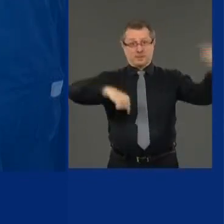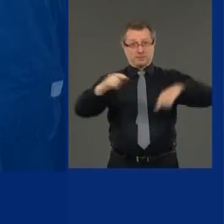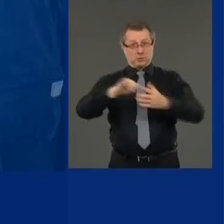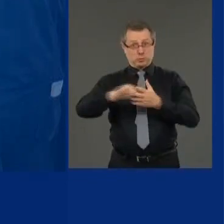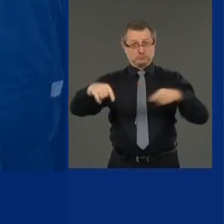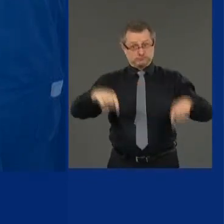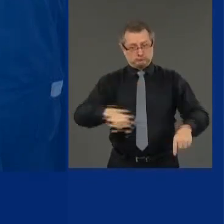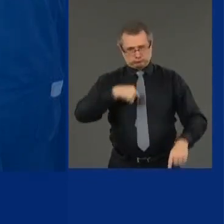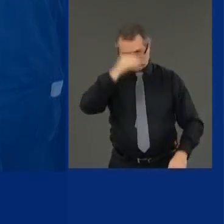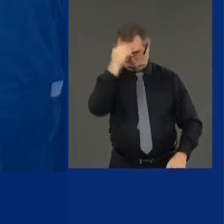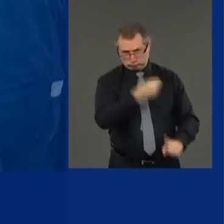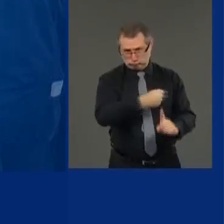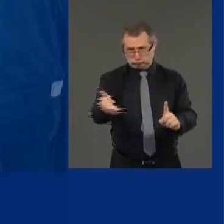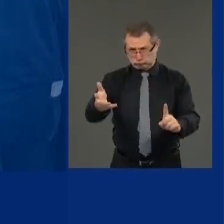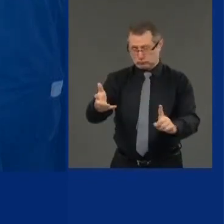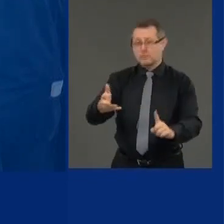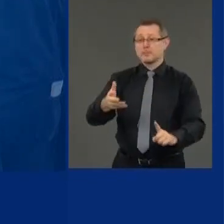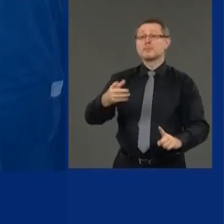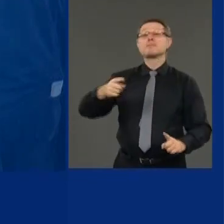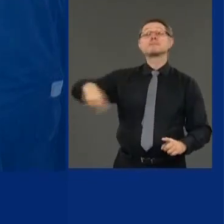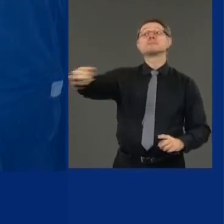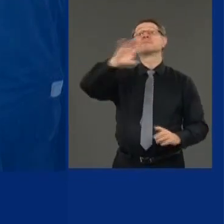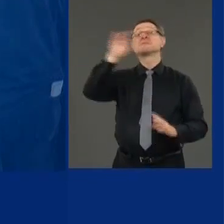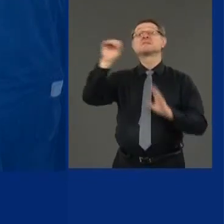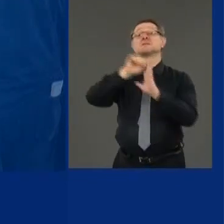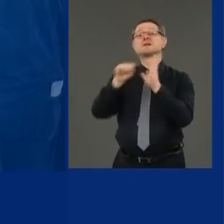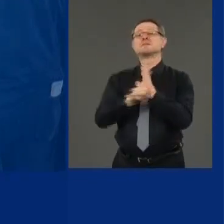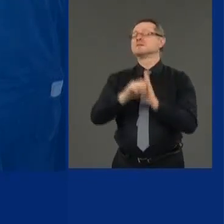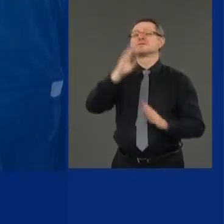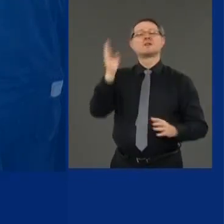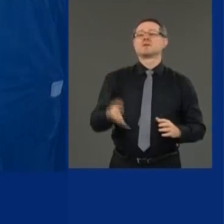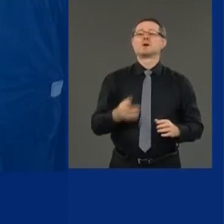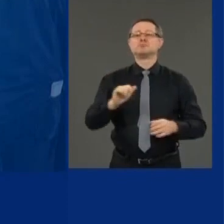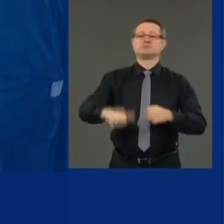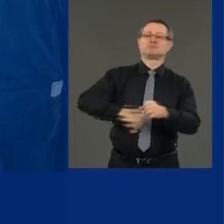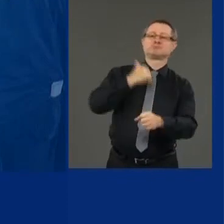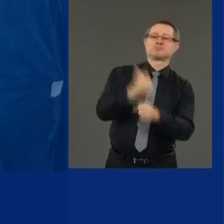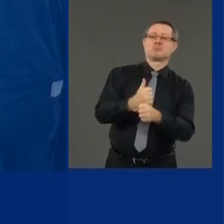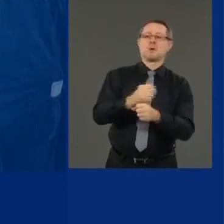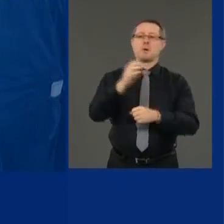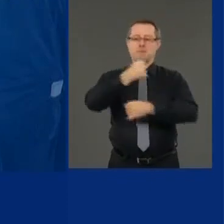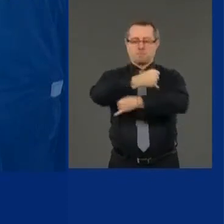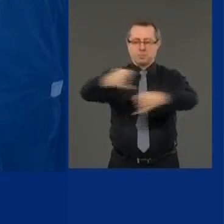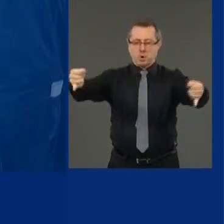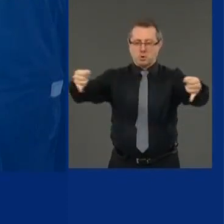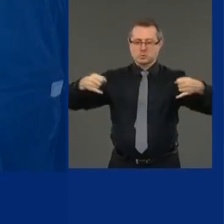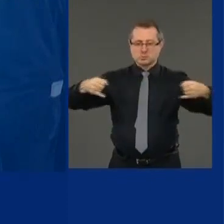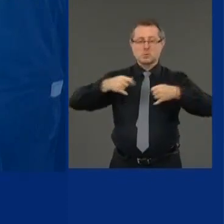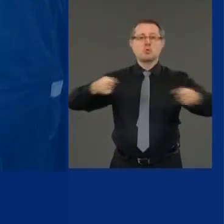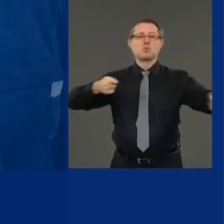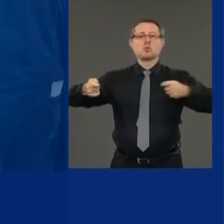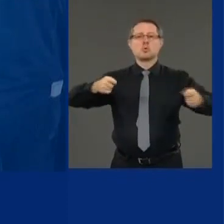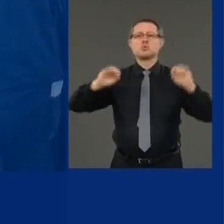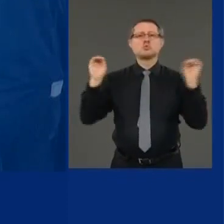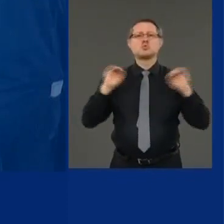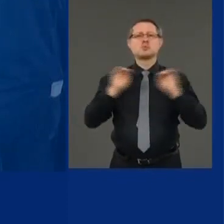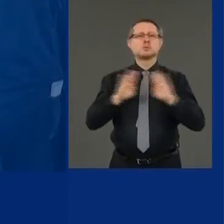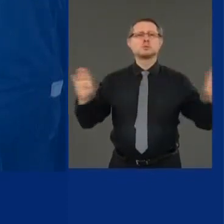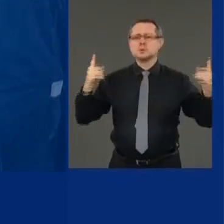have never done border control before. We had to scramble. It was another COVID first,